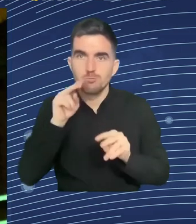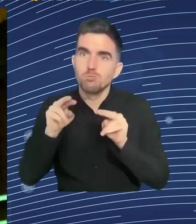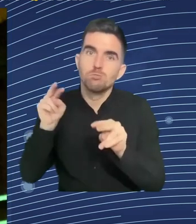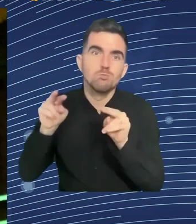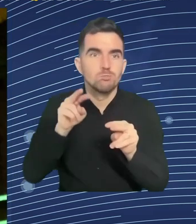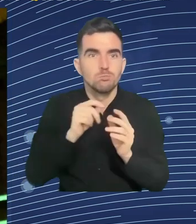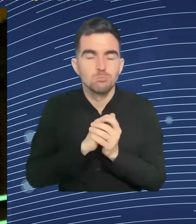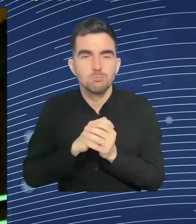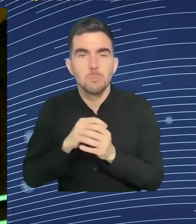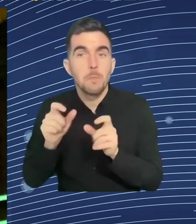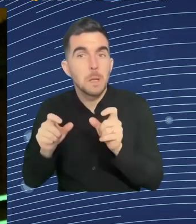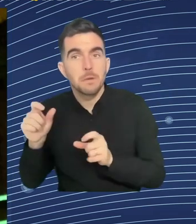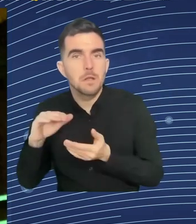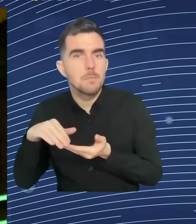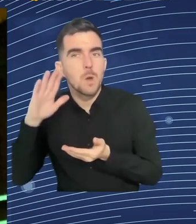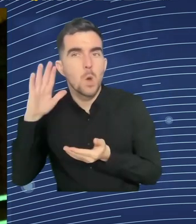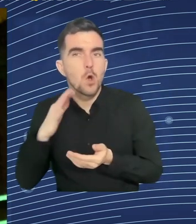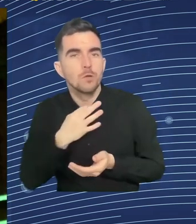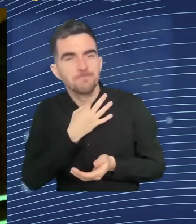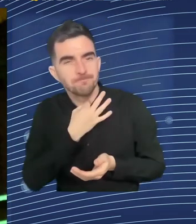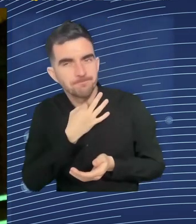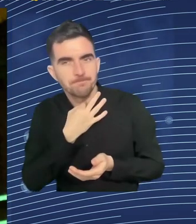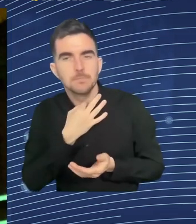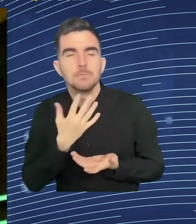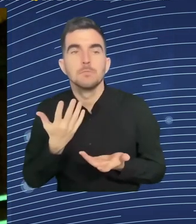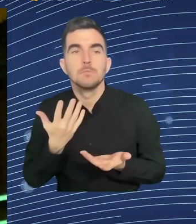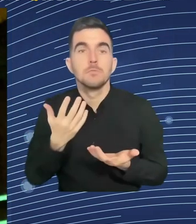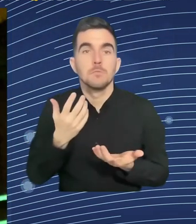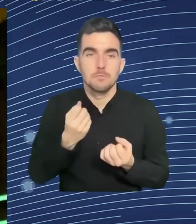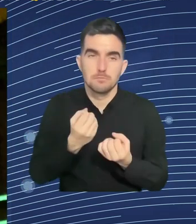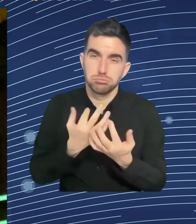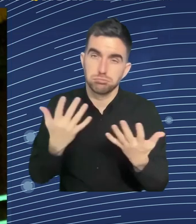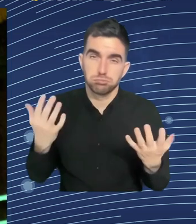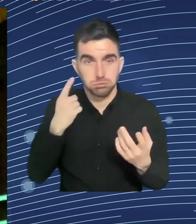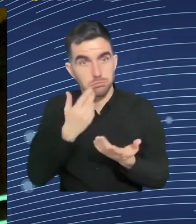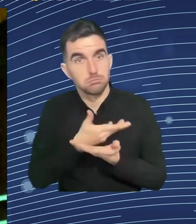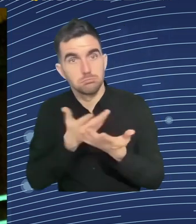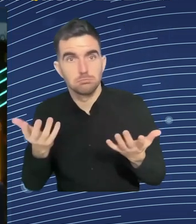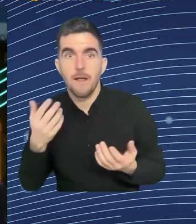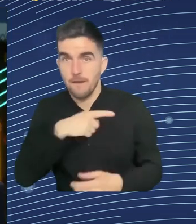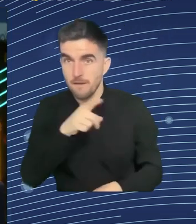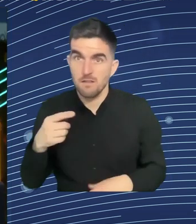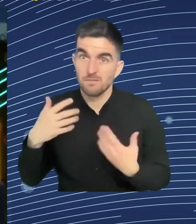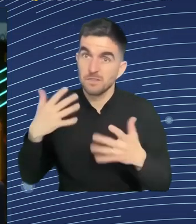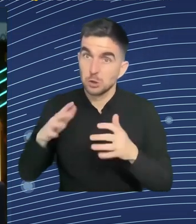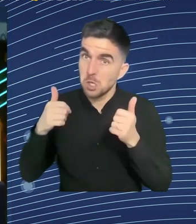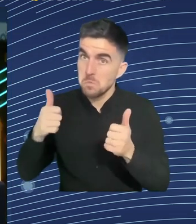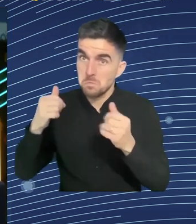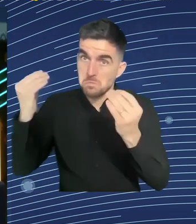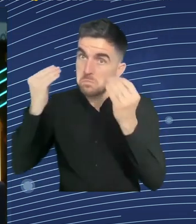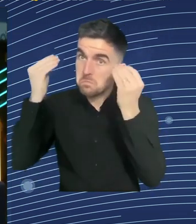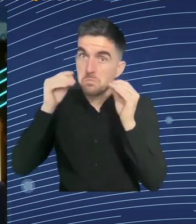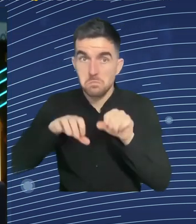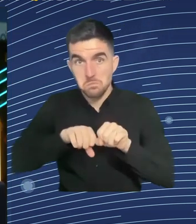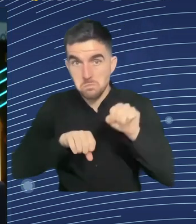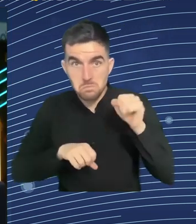to be here in Brussels together, but many people in Europe and beyond don't have these privileges and opportunities. And we at Generation help people